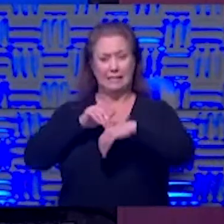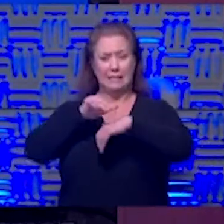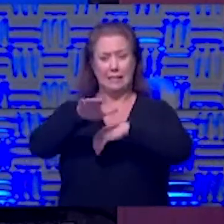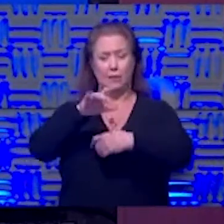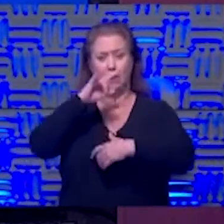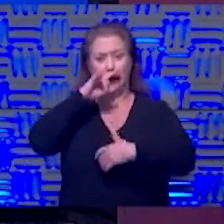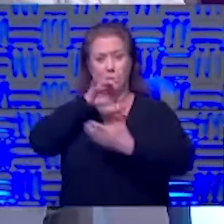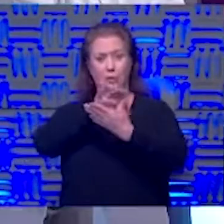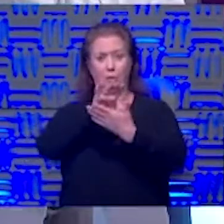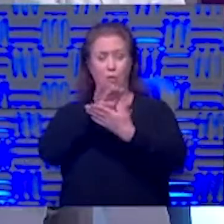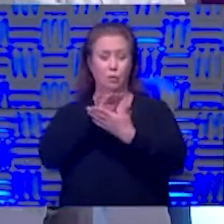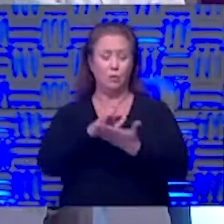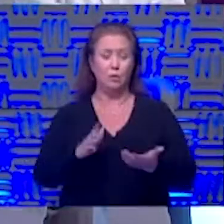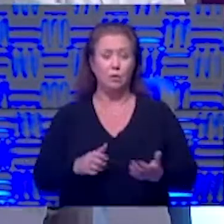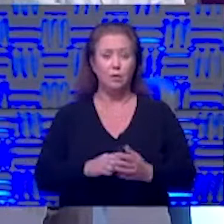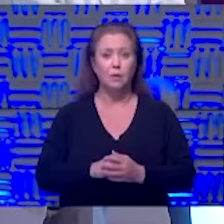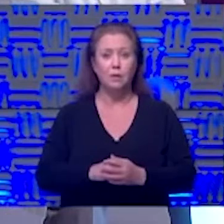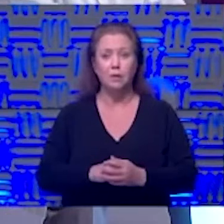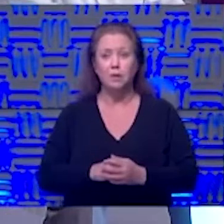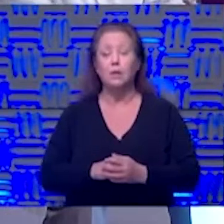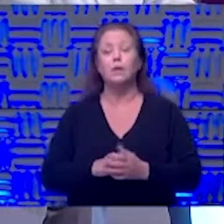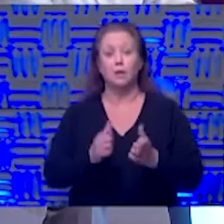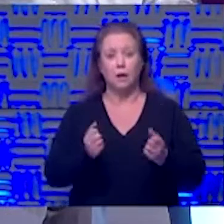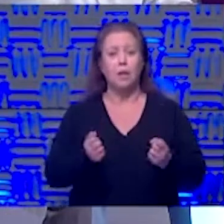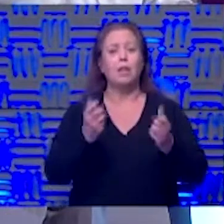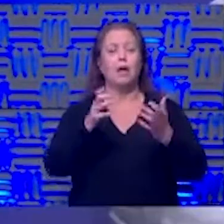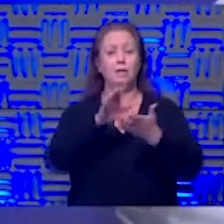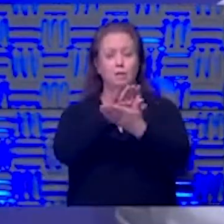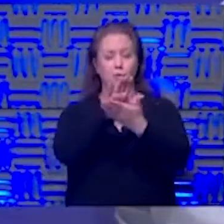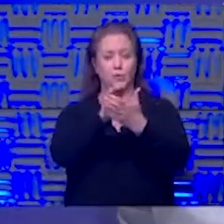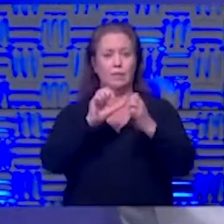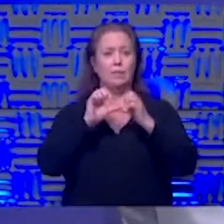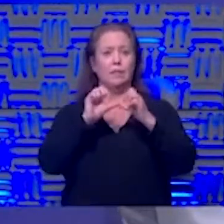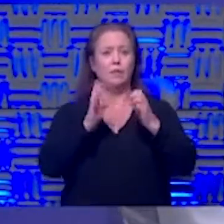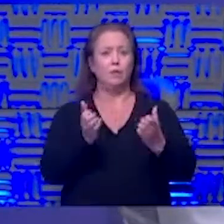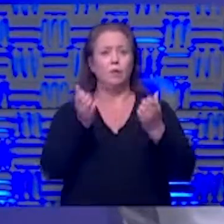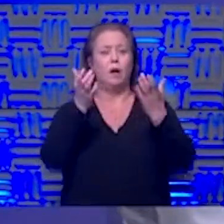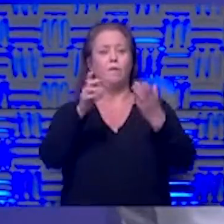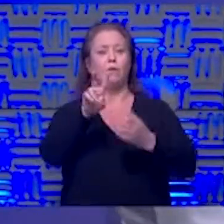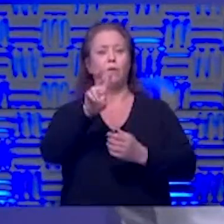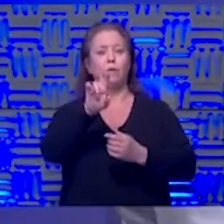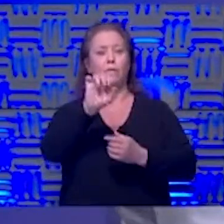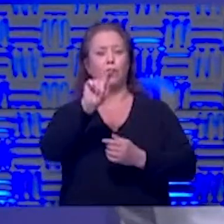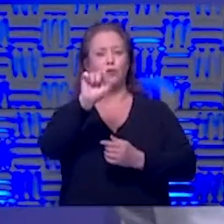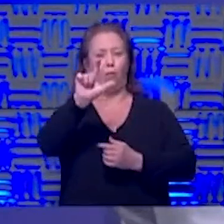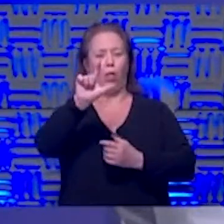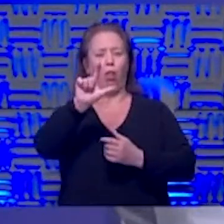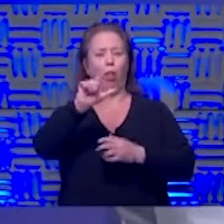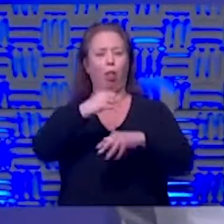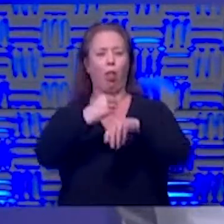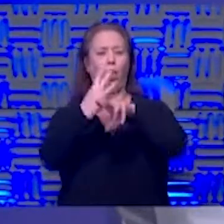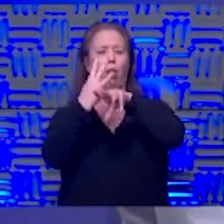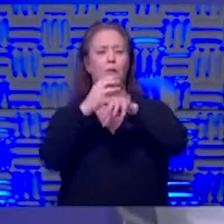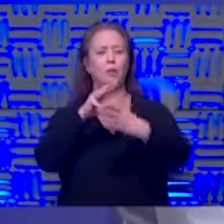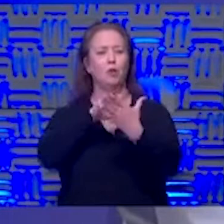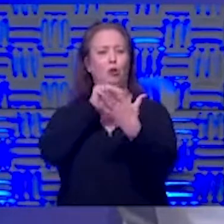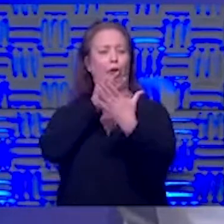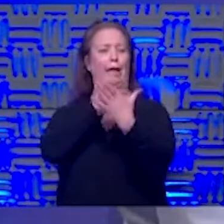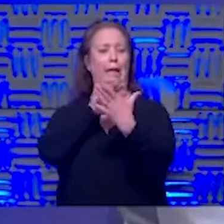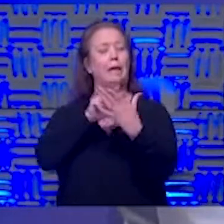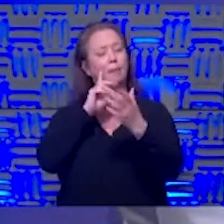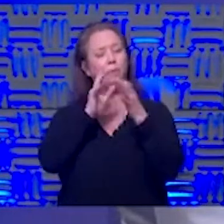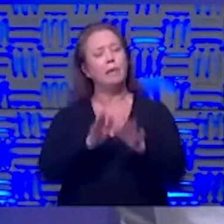kids to school i wonder yeah i think you know a lot of the schools may continue to offer virtual learning i think that will be very important